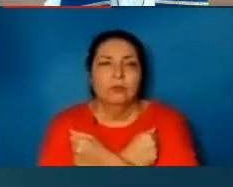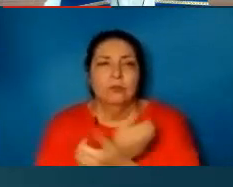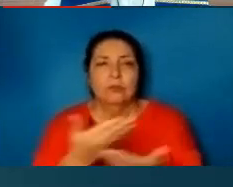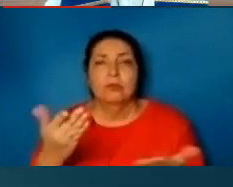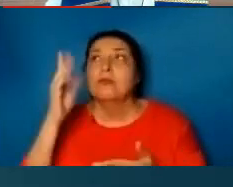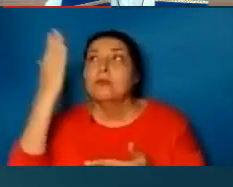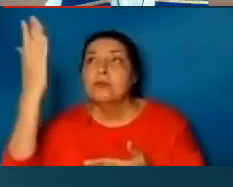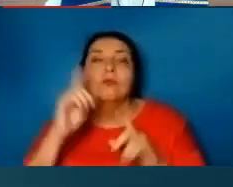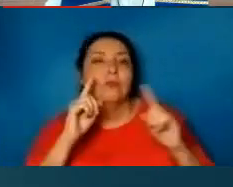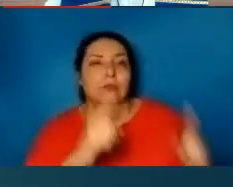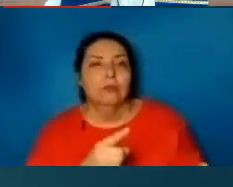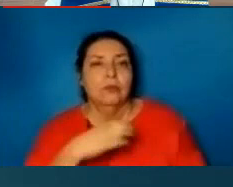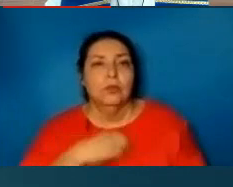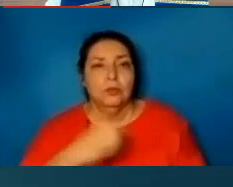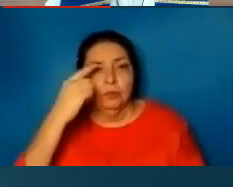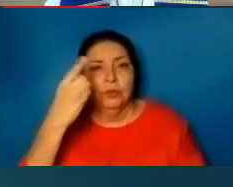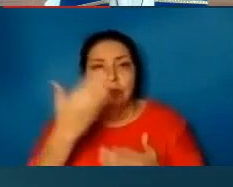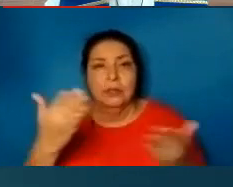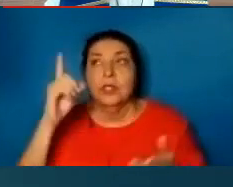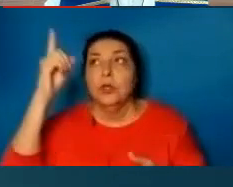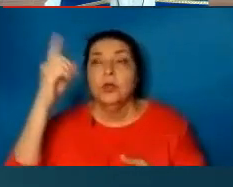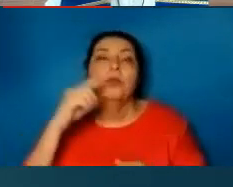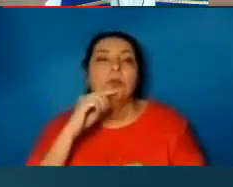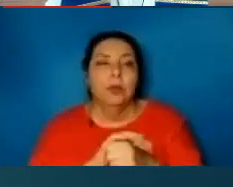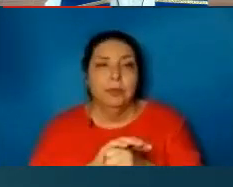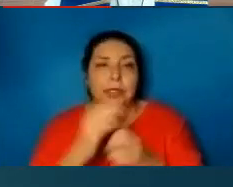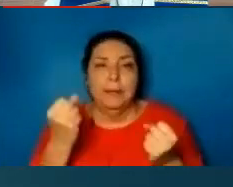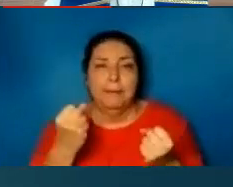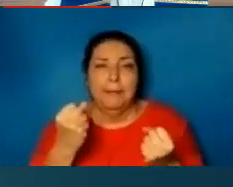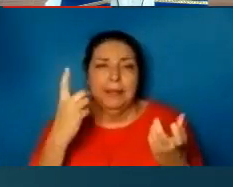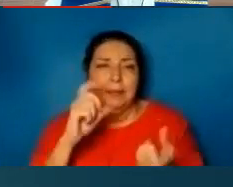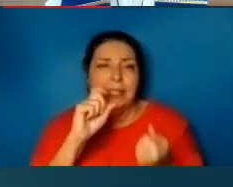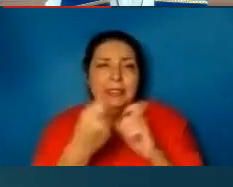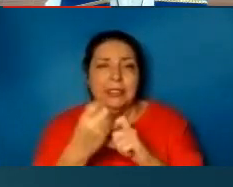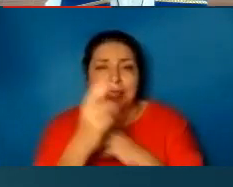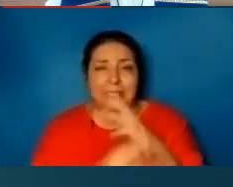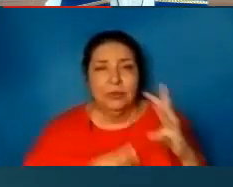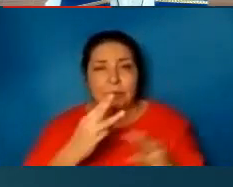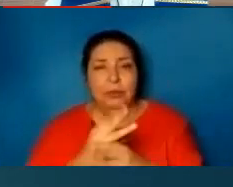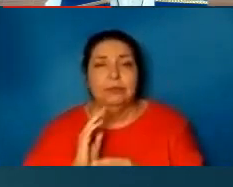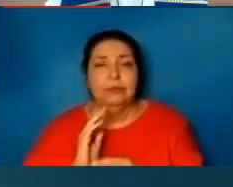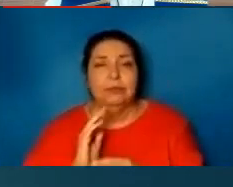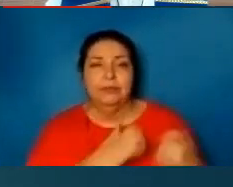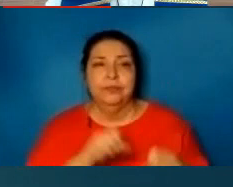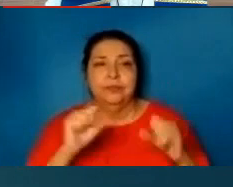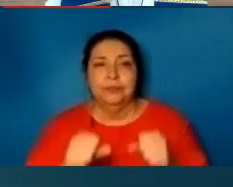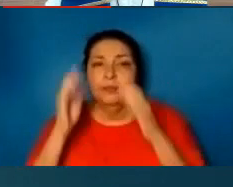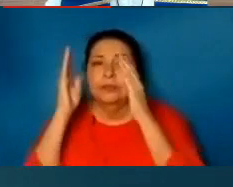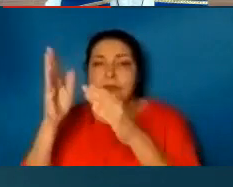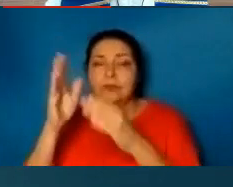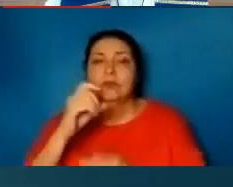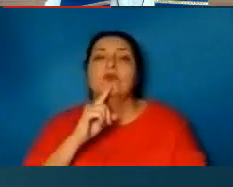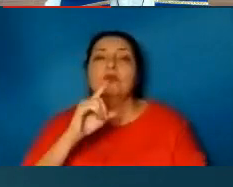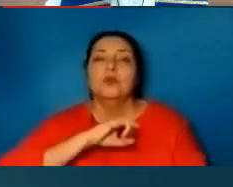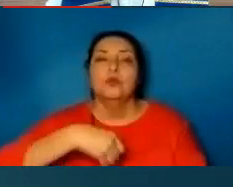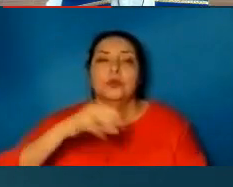commanded and desire what you promised, that among the many changes of this world, our hearts may be fixed where true joys